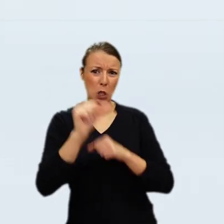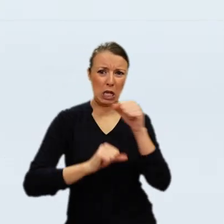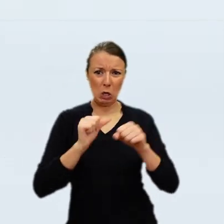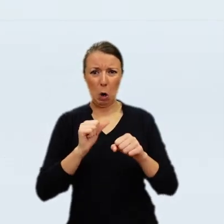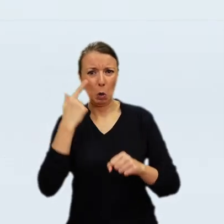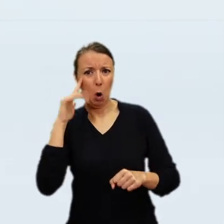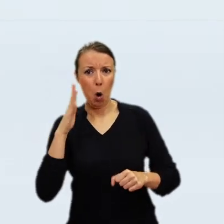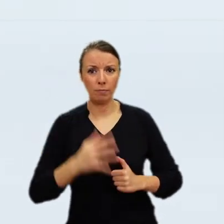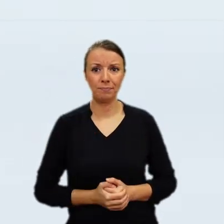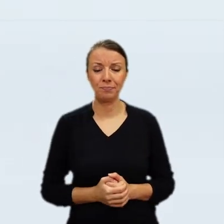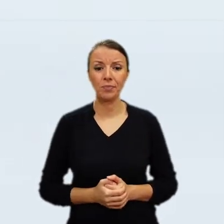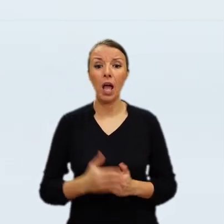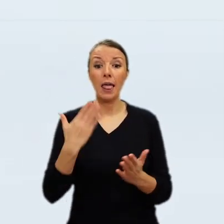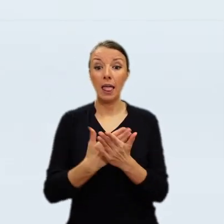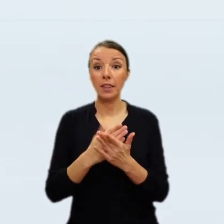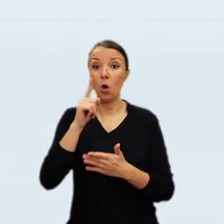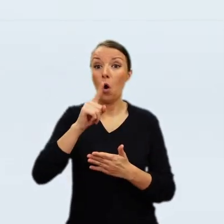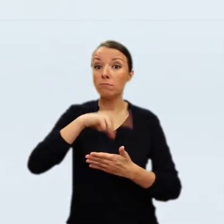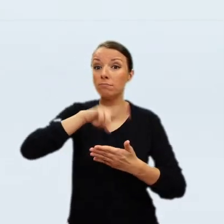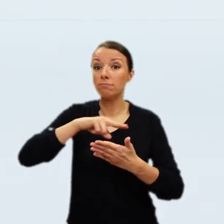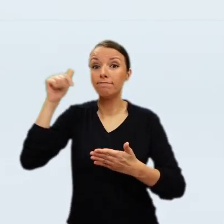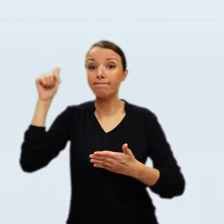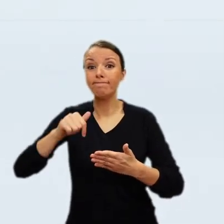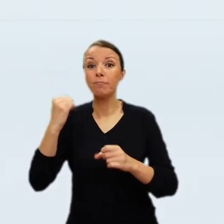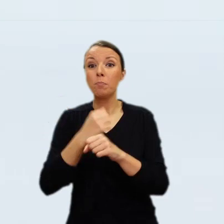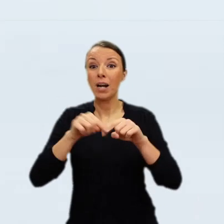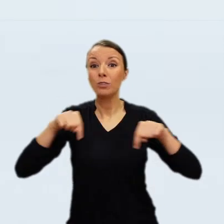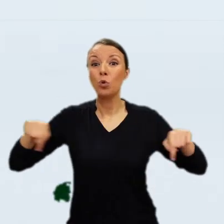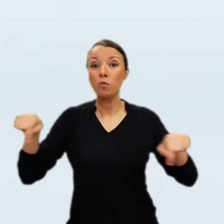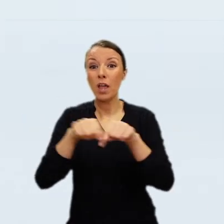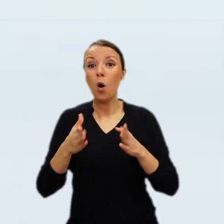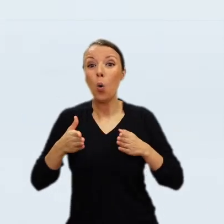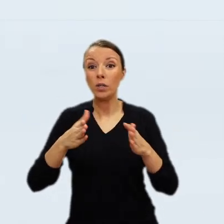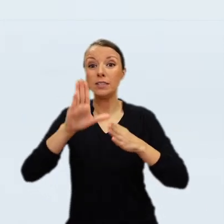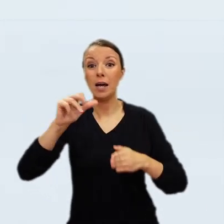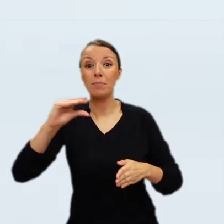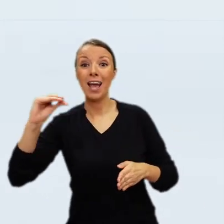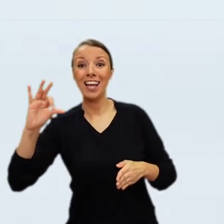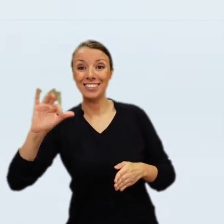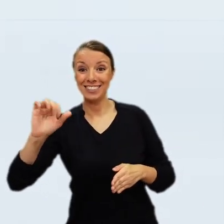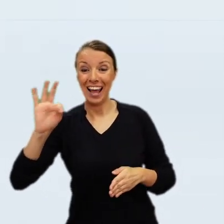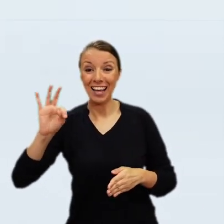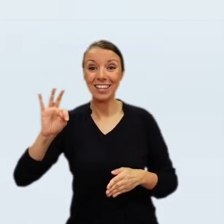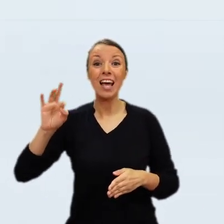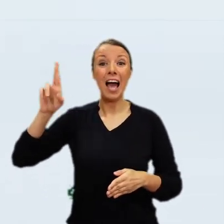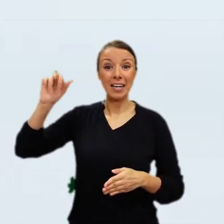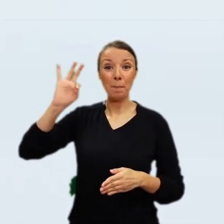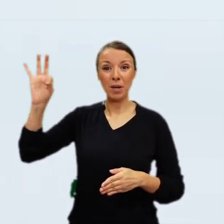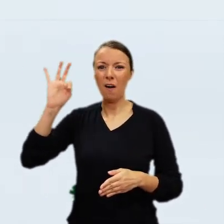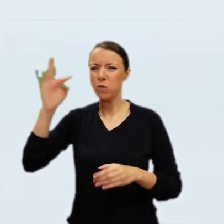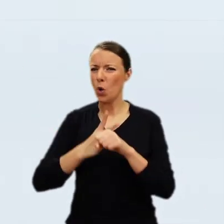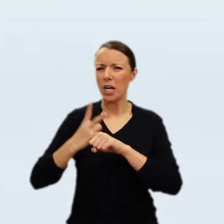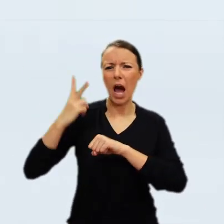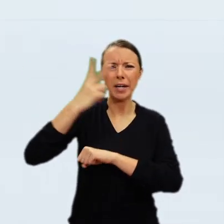bankruptcy and was dispossessed of all his belongings, which were sold in a series of six auctions over a period of more than two